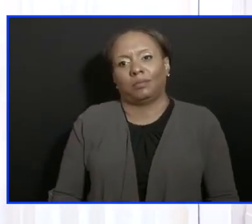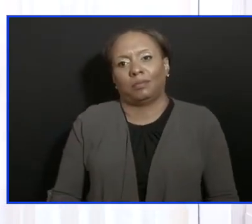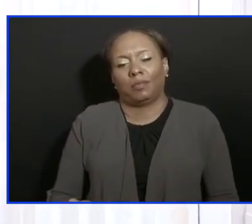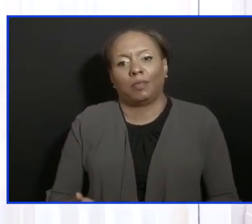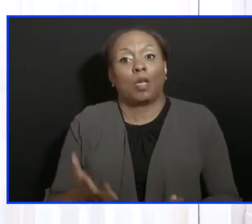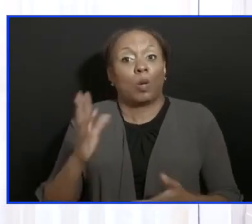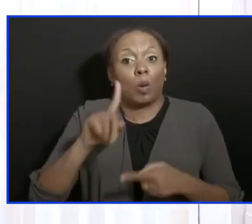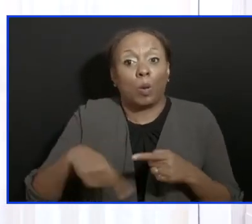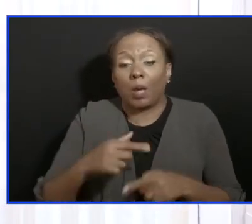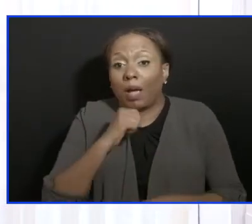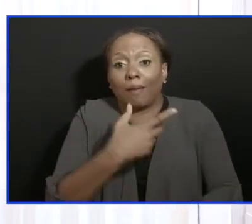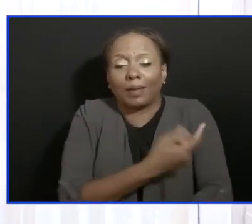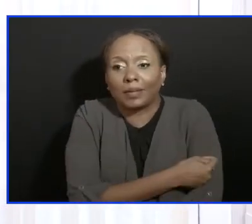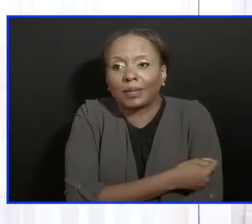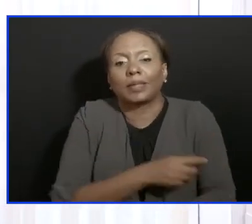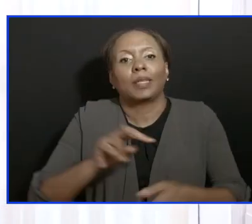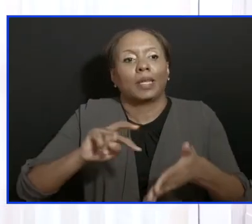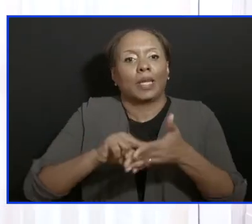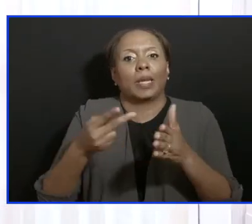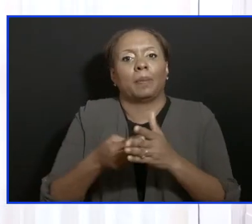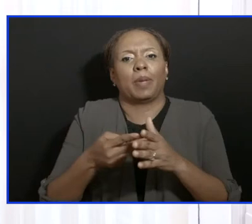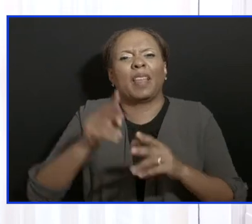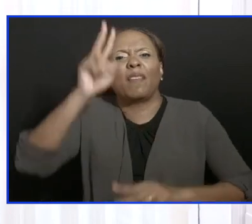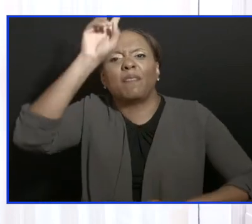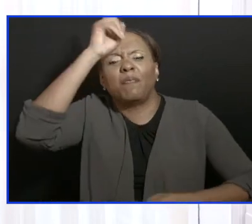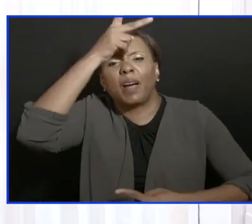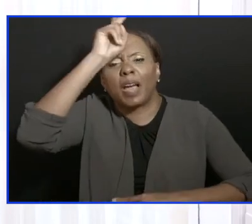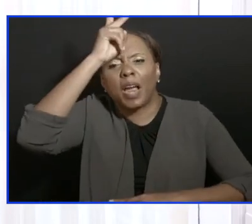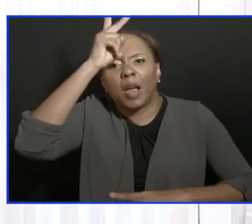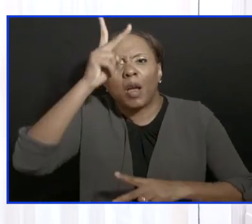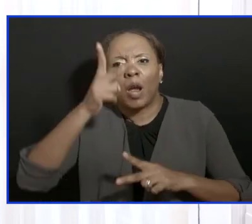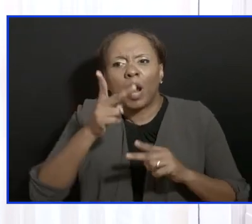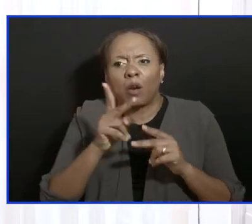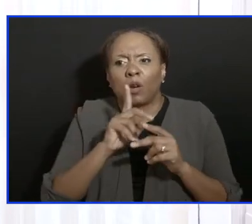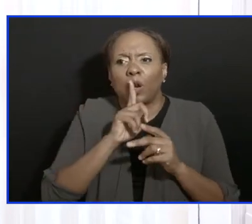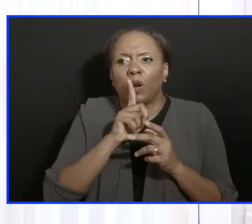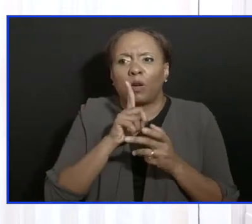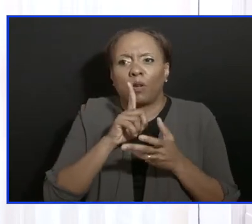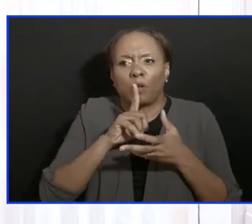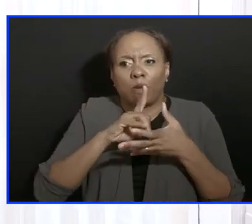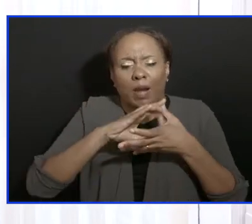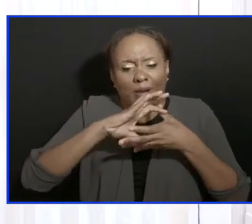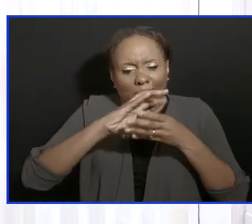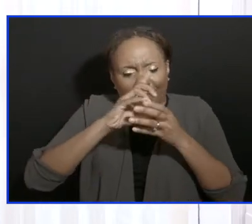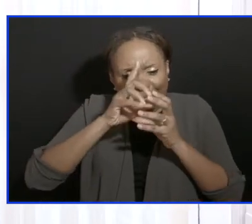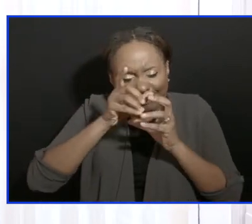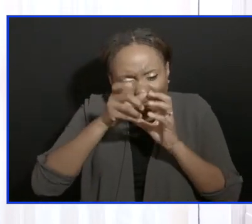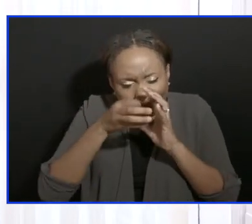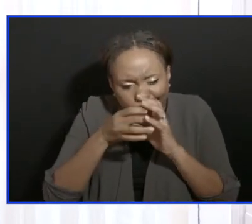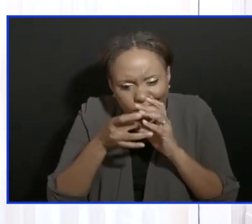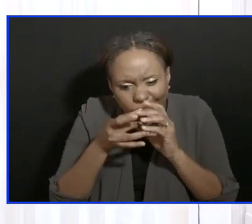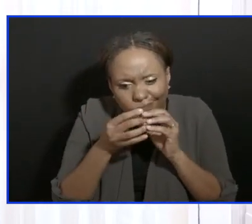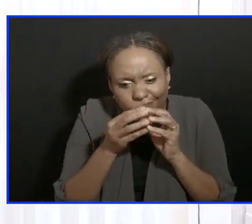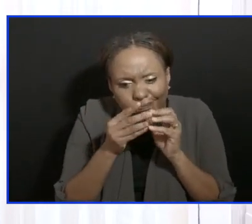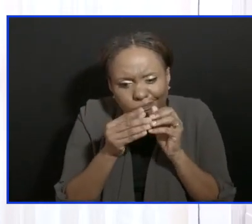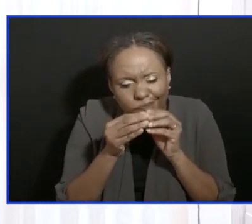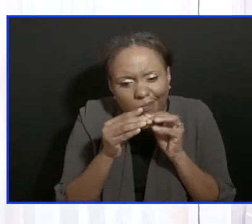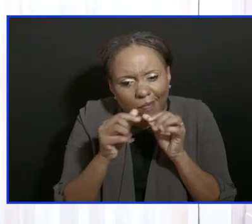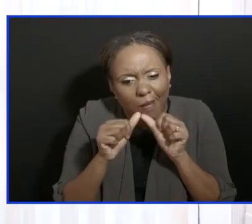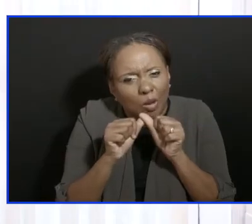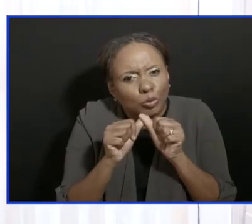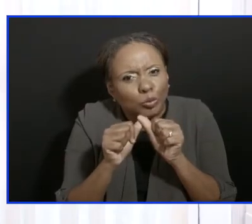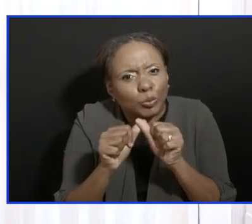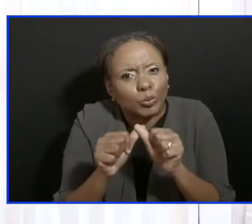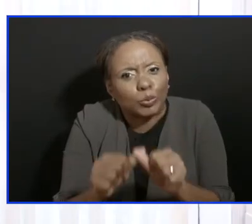mutations. The bottom line is, is that we can't shut down from the rest of the world. If not, what will happen is that